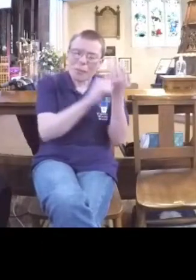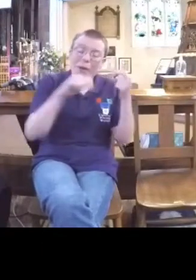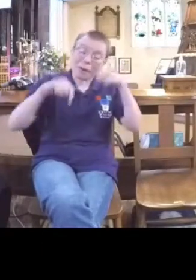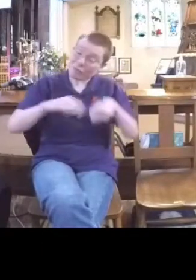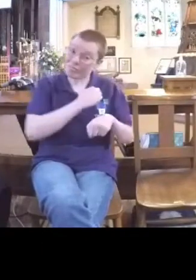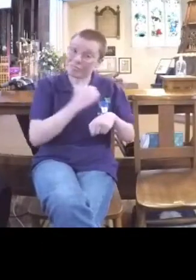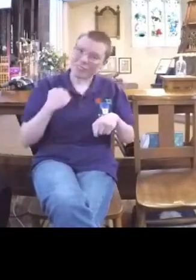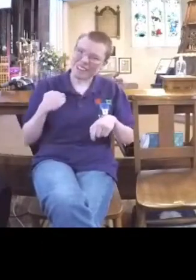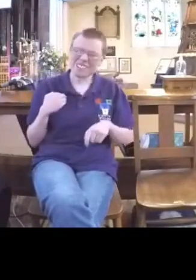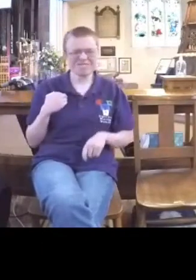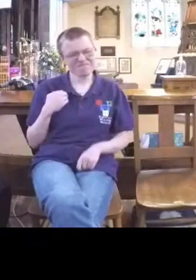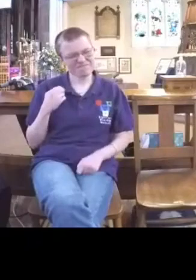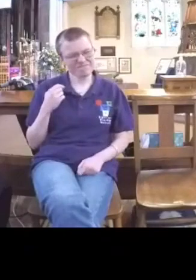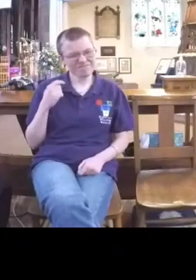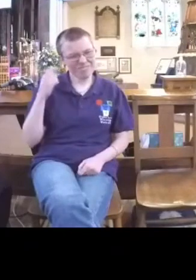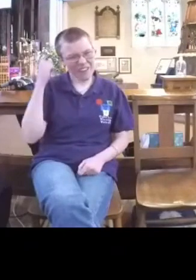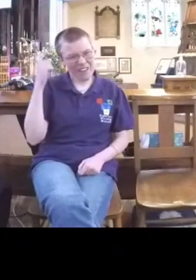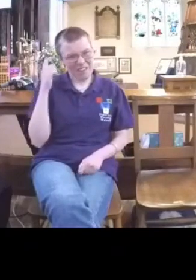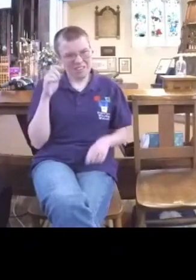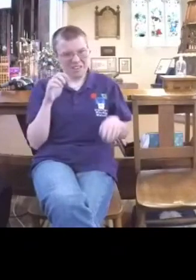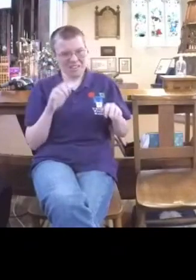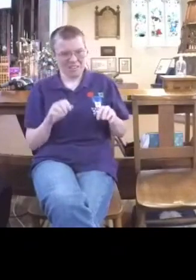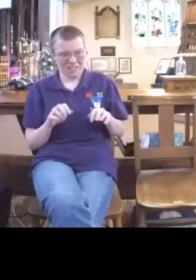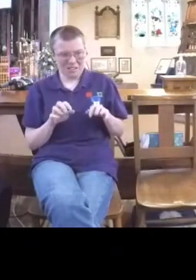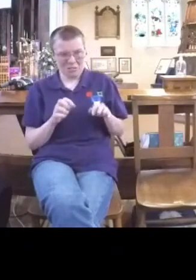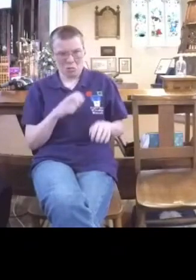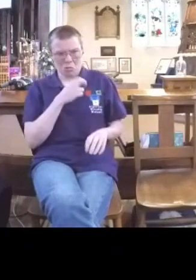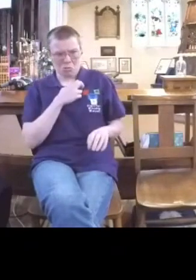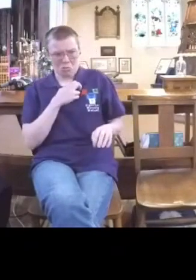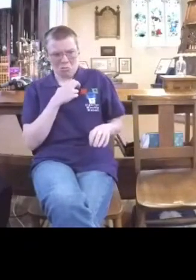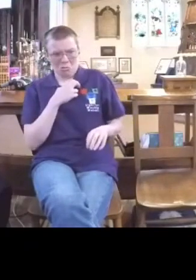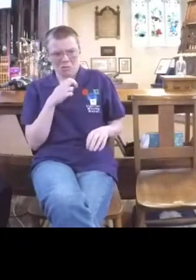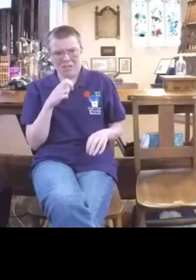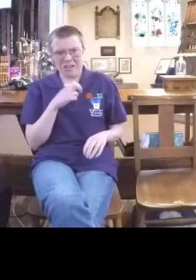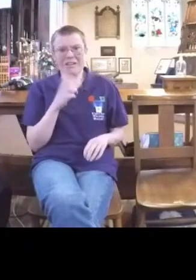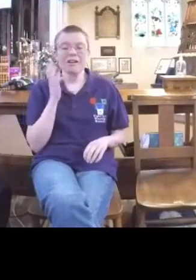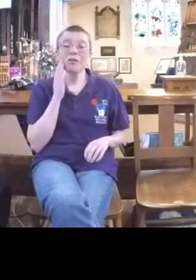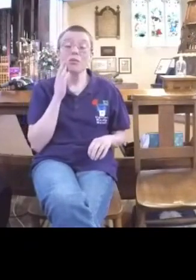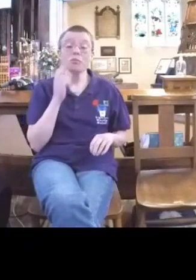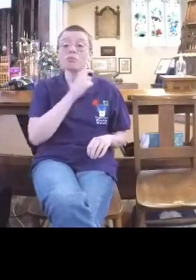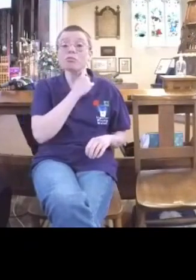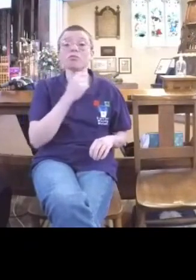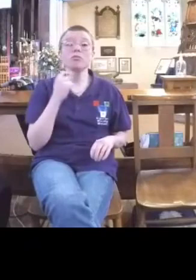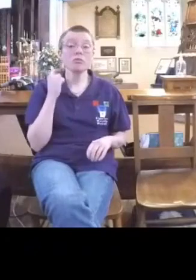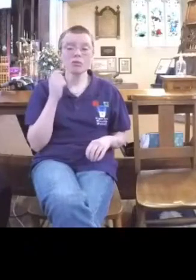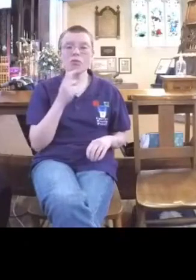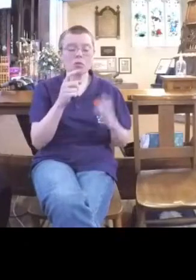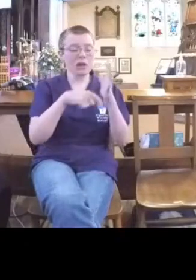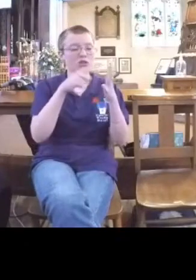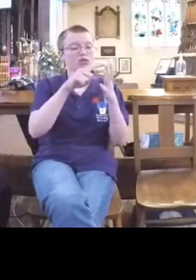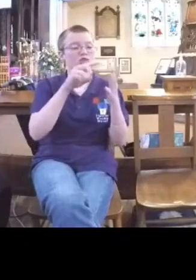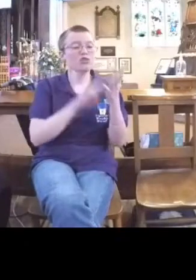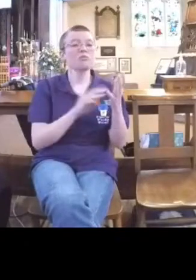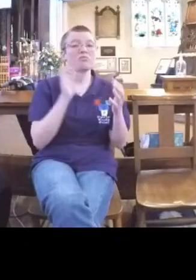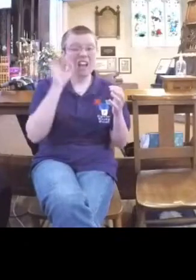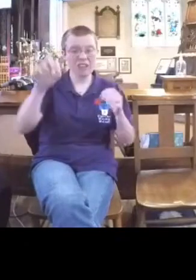honestly, it's a little bit daunting when Jim asks you to stand in front of everyone and talk about